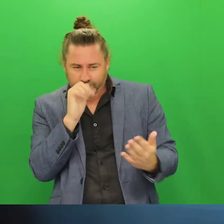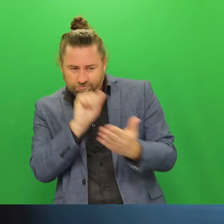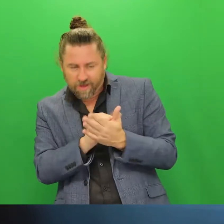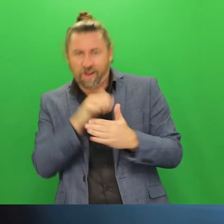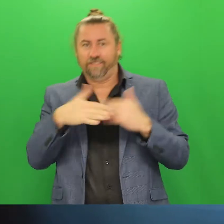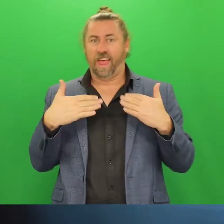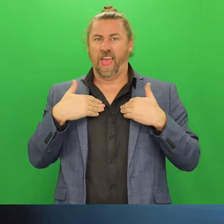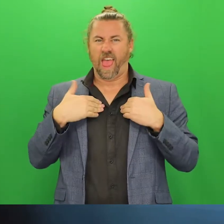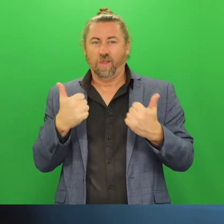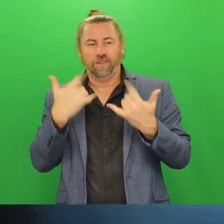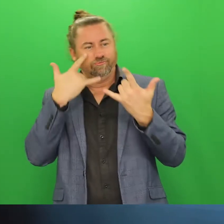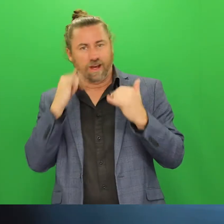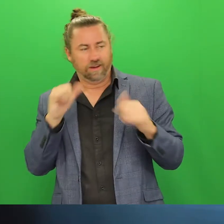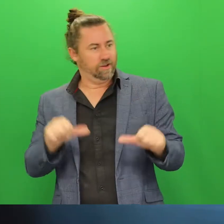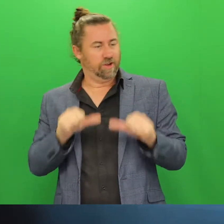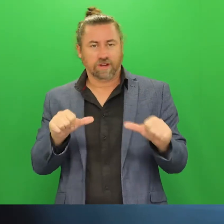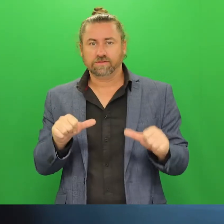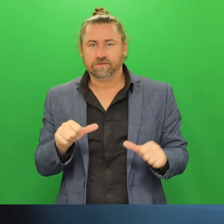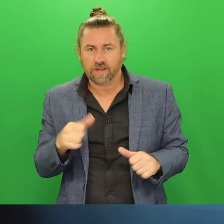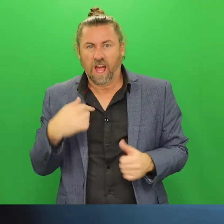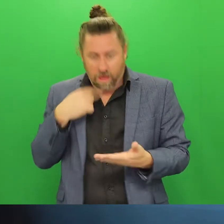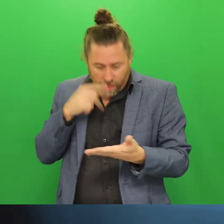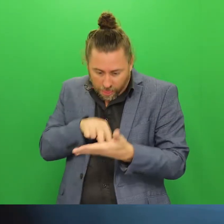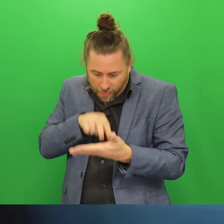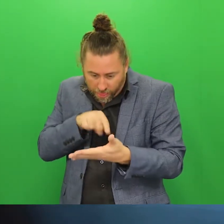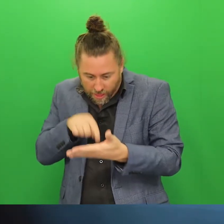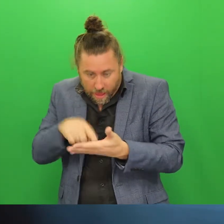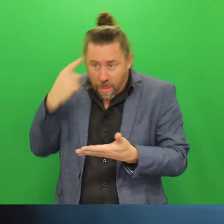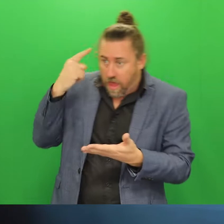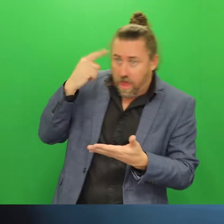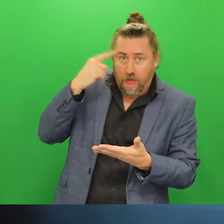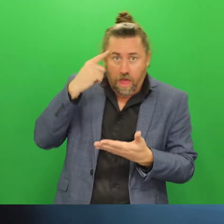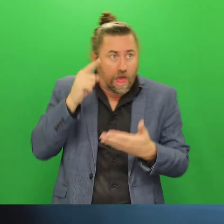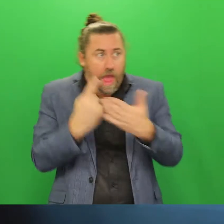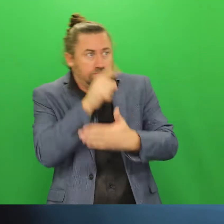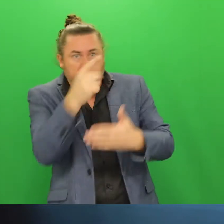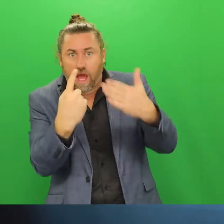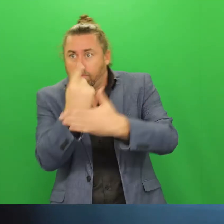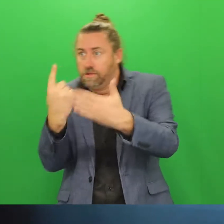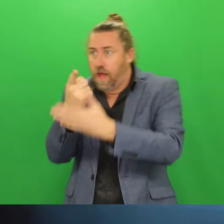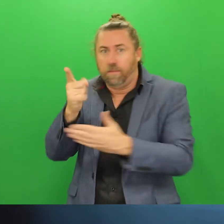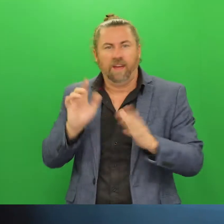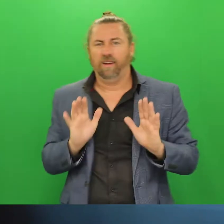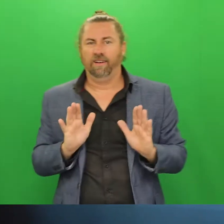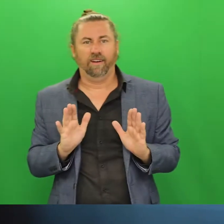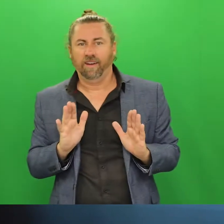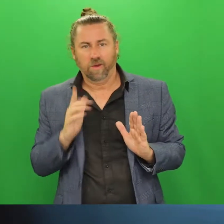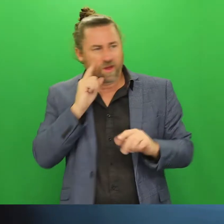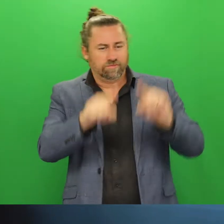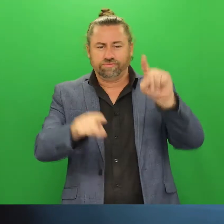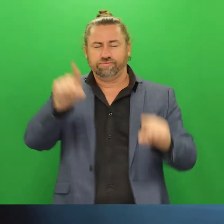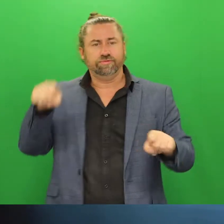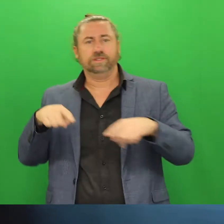a health check because it might help you understand and be aware of some risk factors that might be